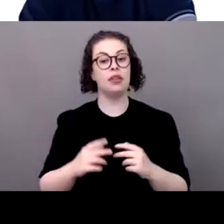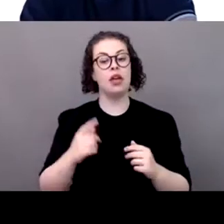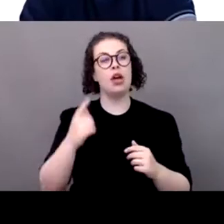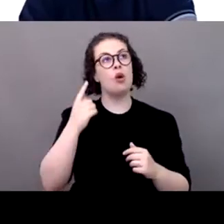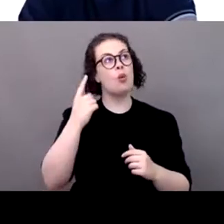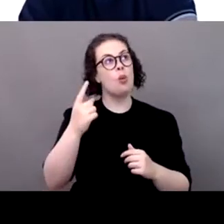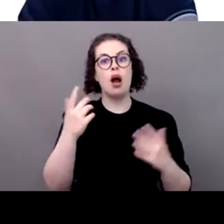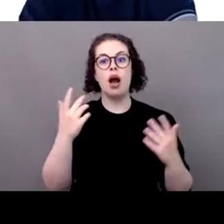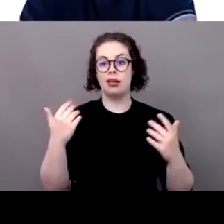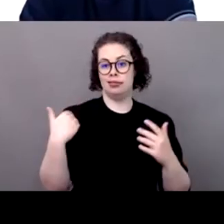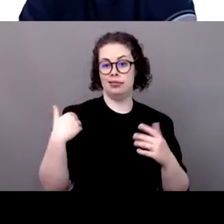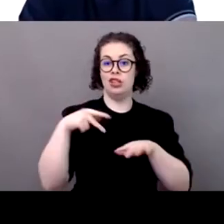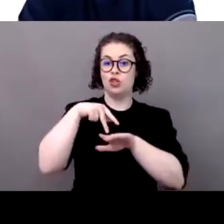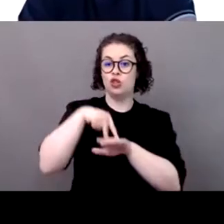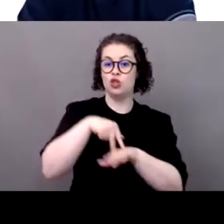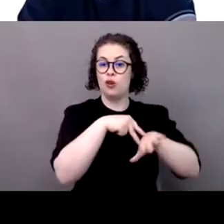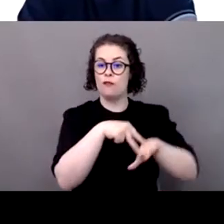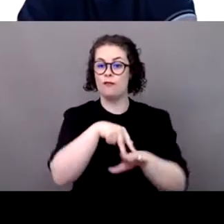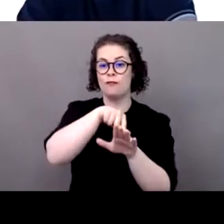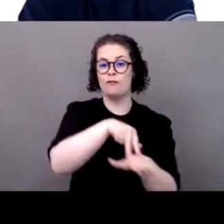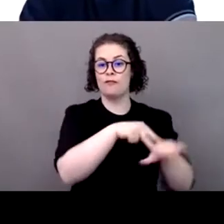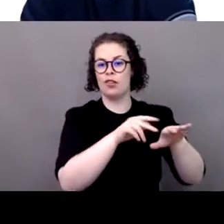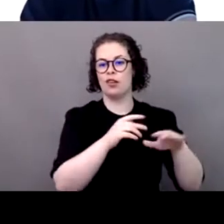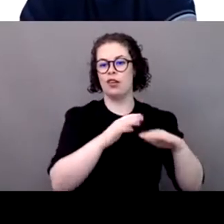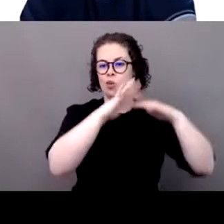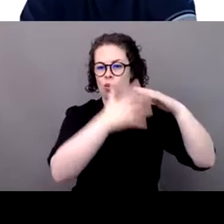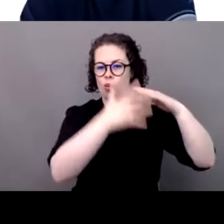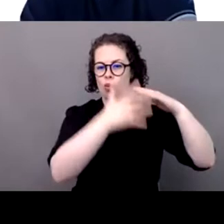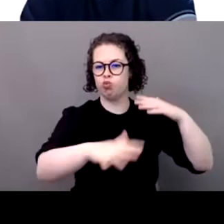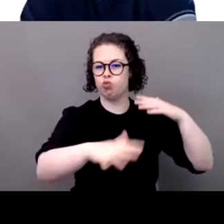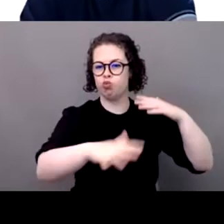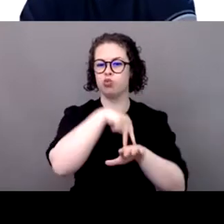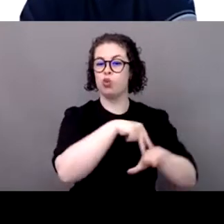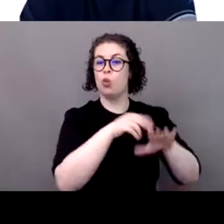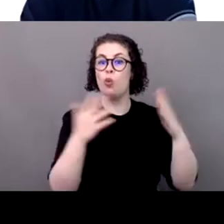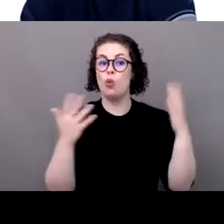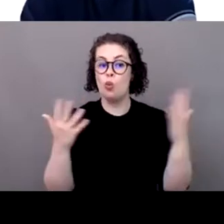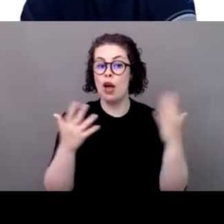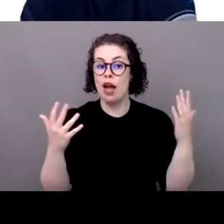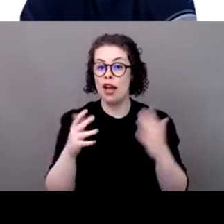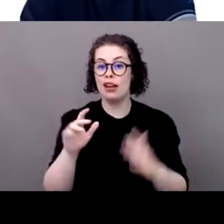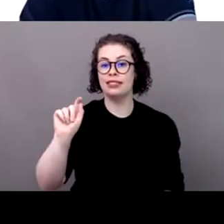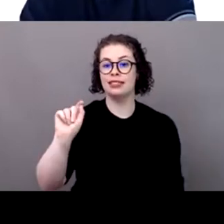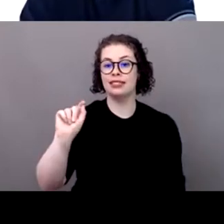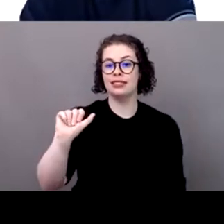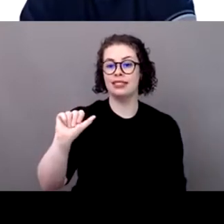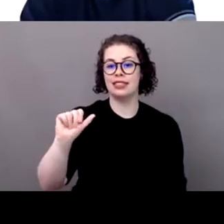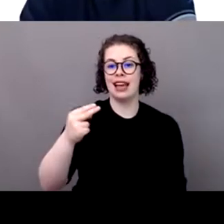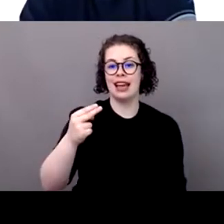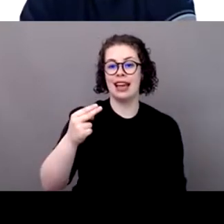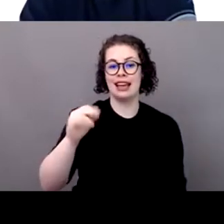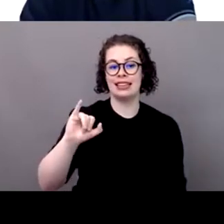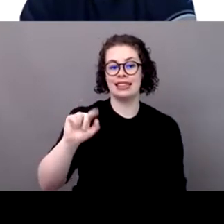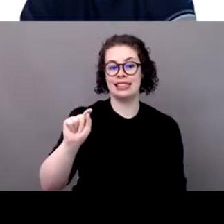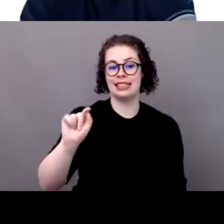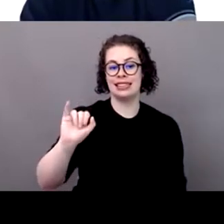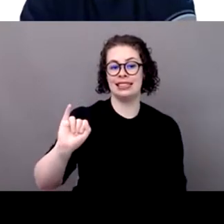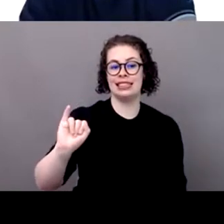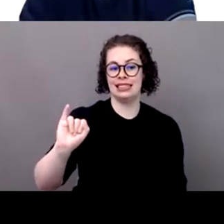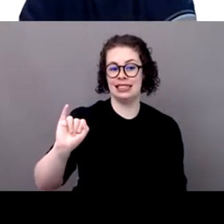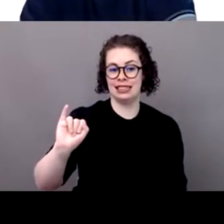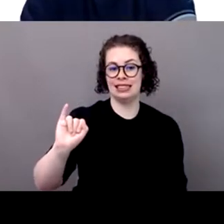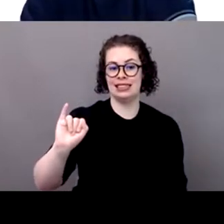to rayon the Outre-mer and at the same time, we chose a carbon carbon carbon pretty catastrophic of the competition.